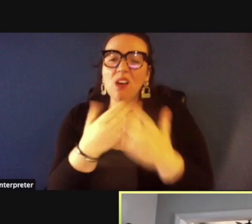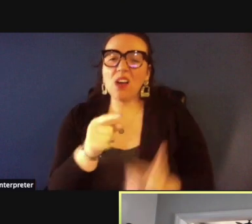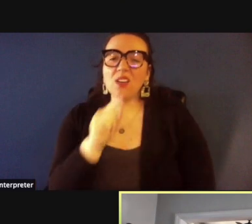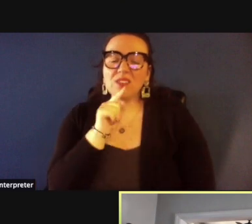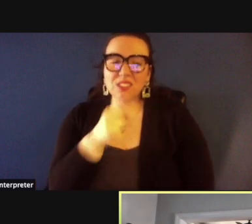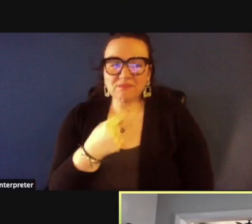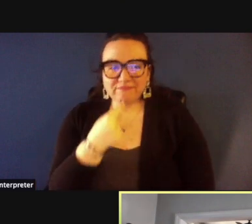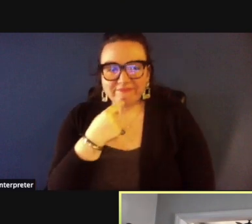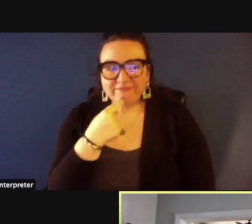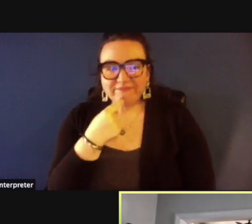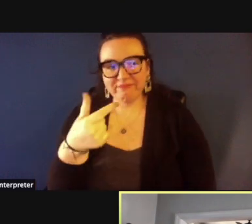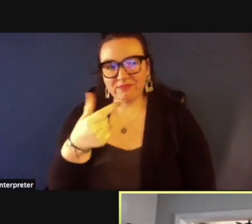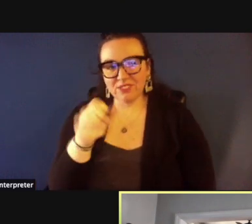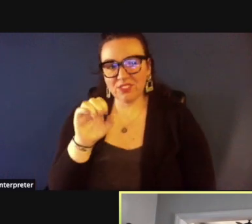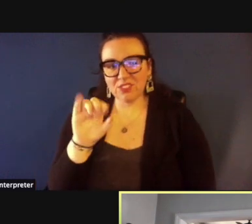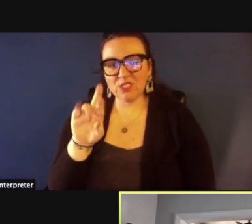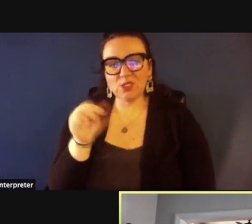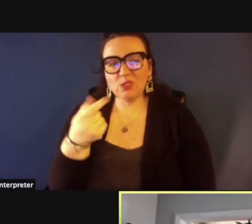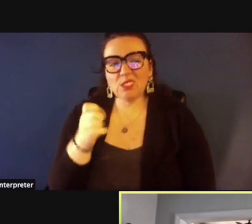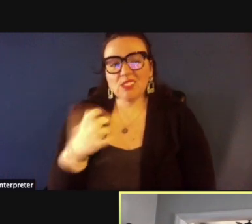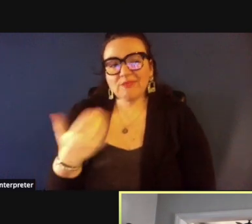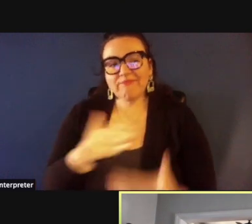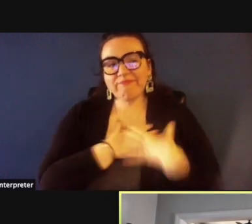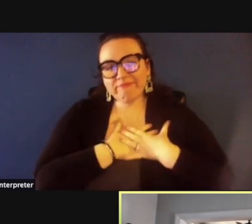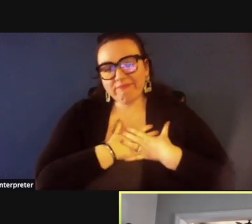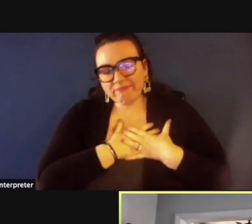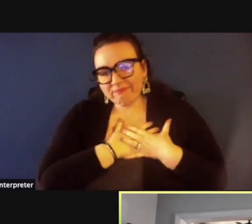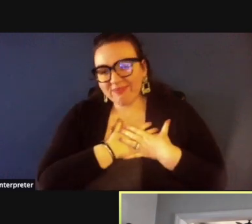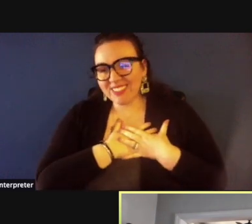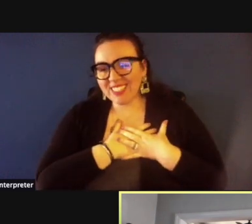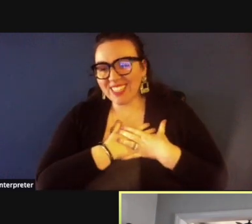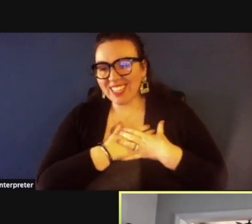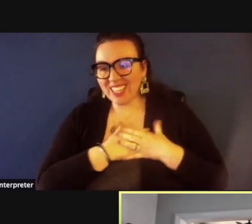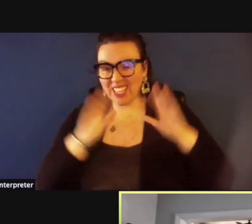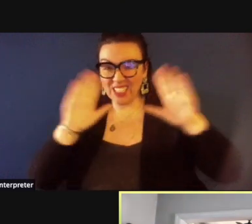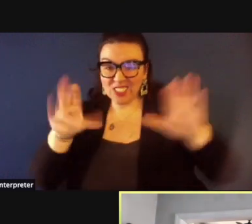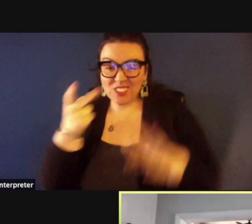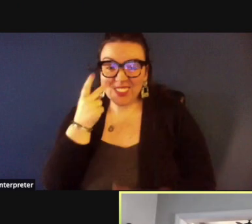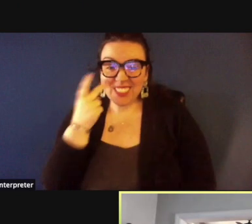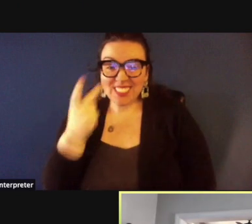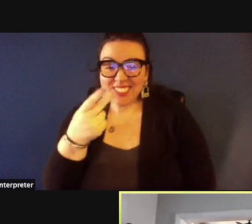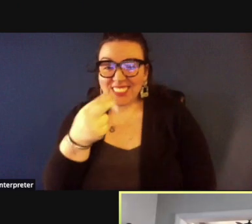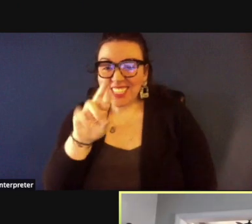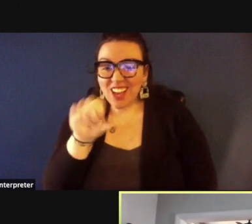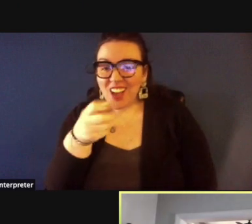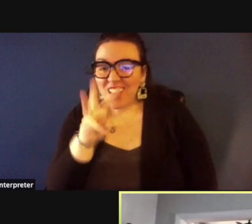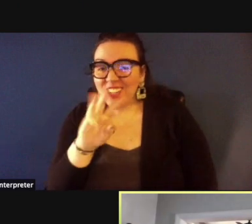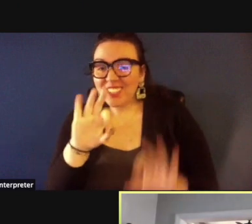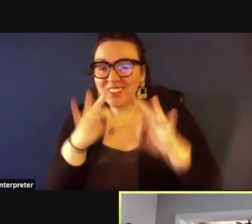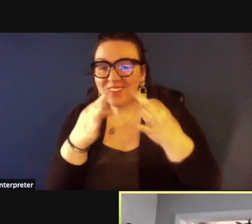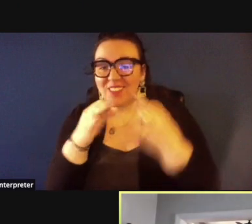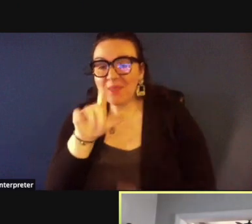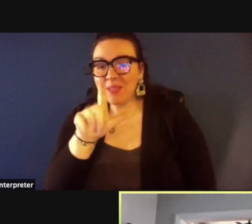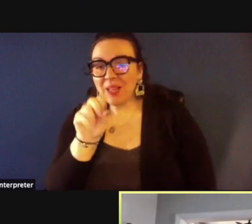like nobody's business yeah it's great to see the harshaw family and lois and the girls